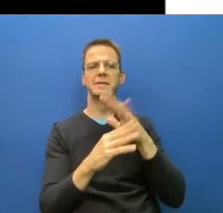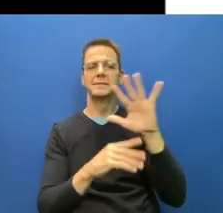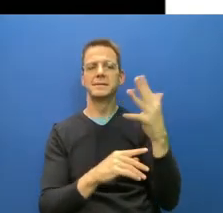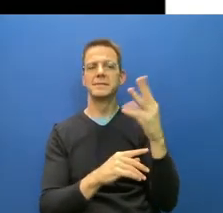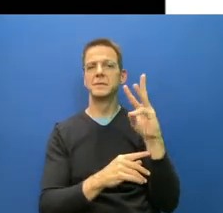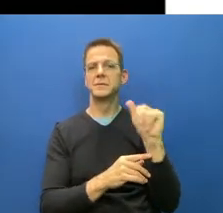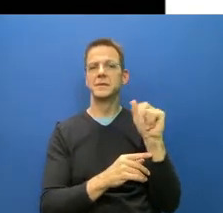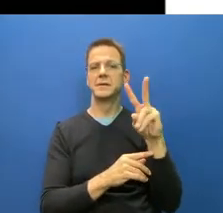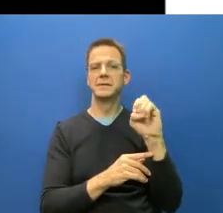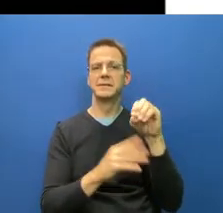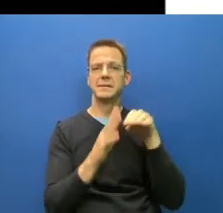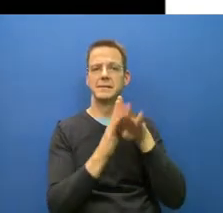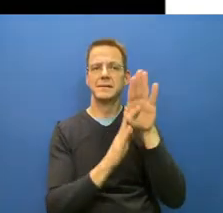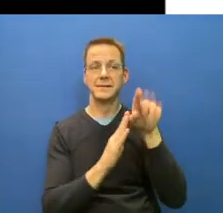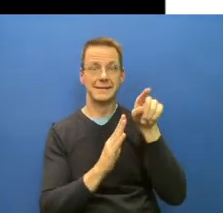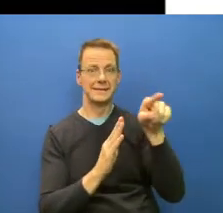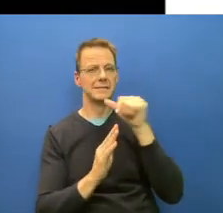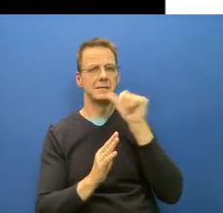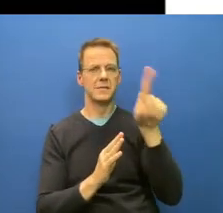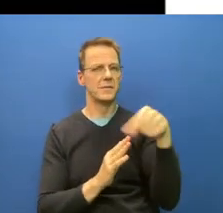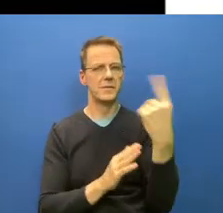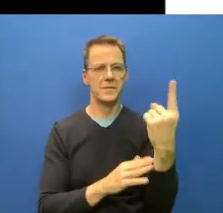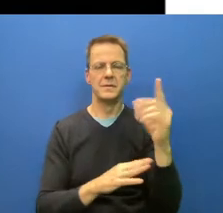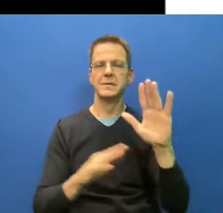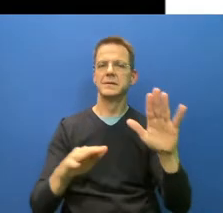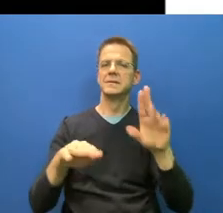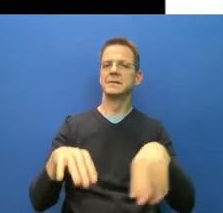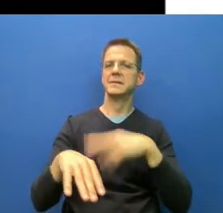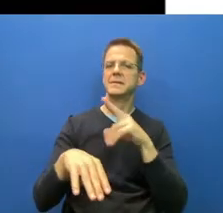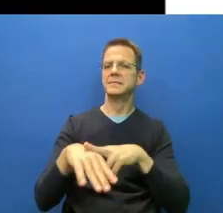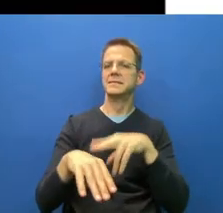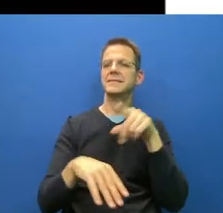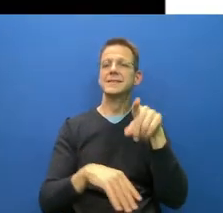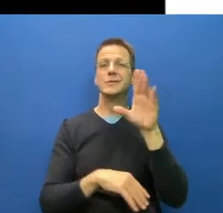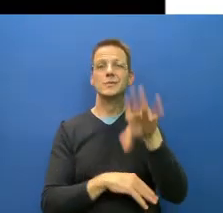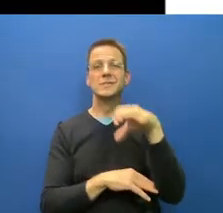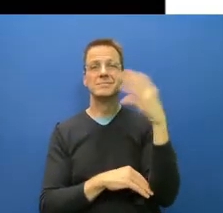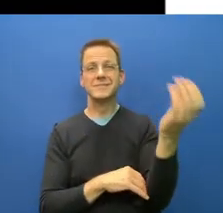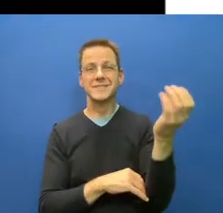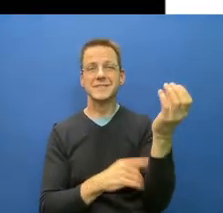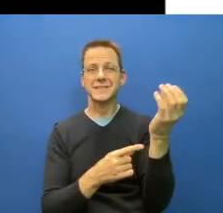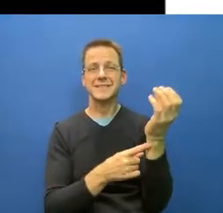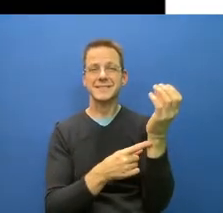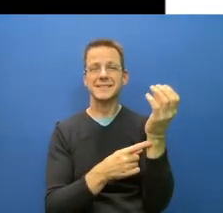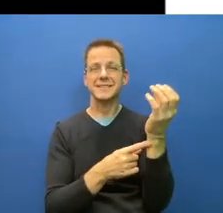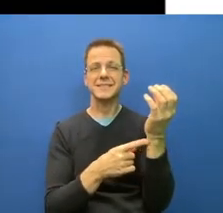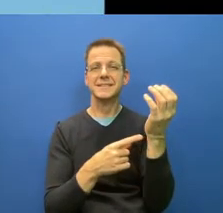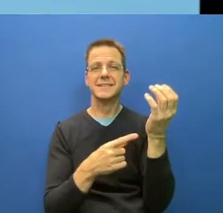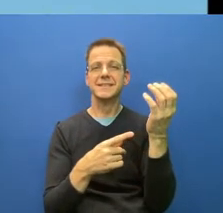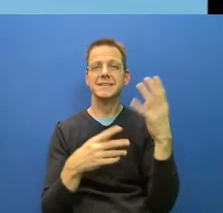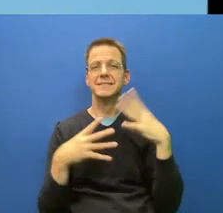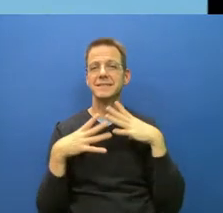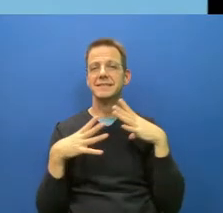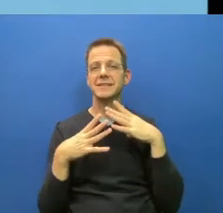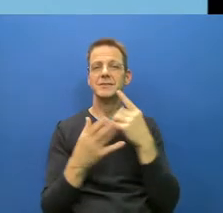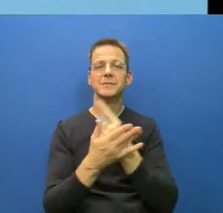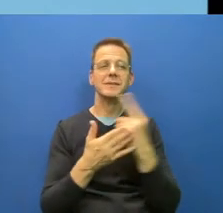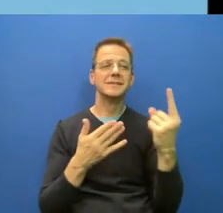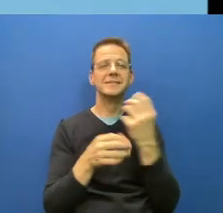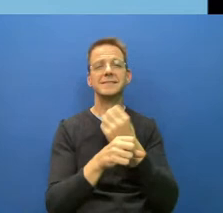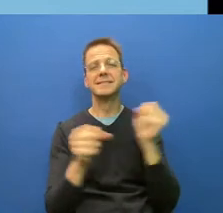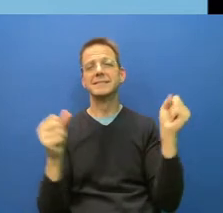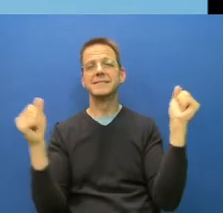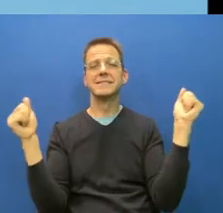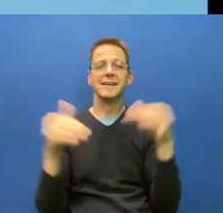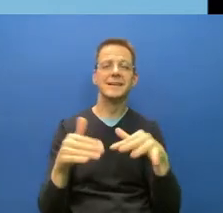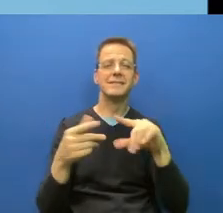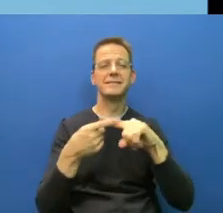safely gather together with our friends and we are with our family without risking that somebody will get infected and get long COVID